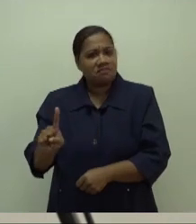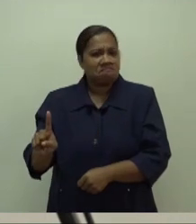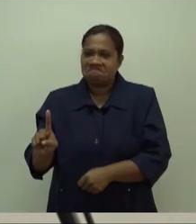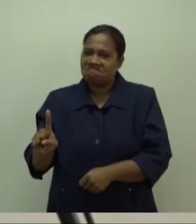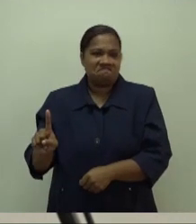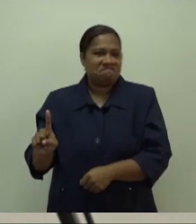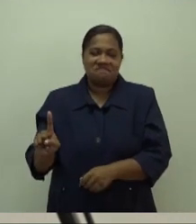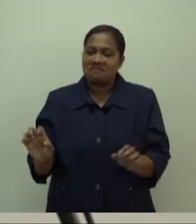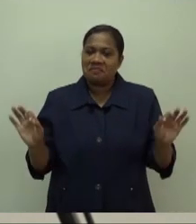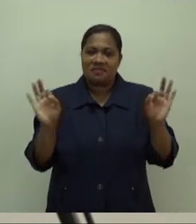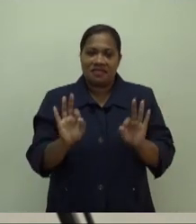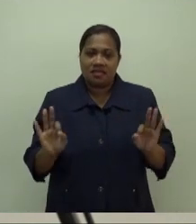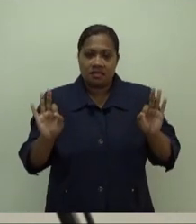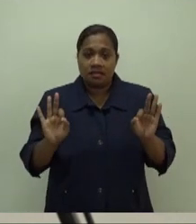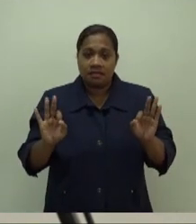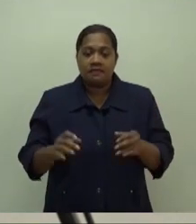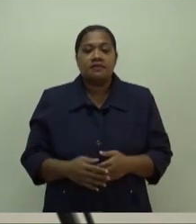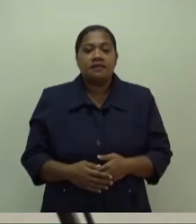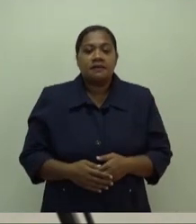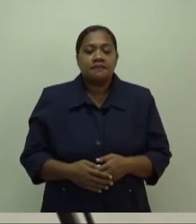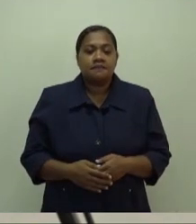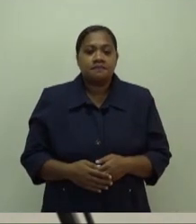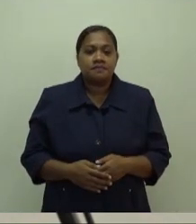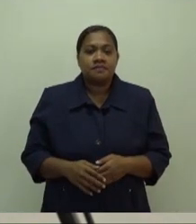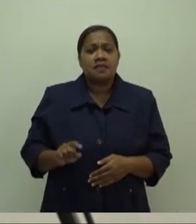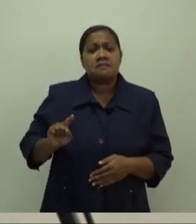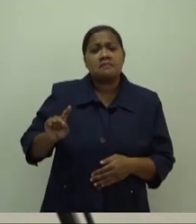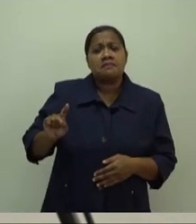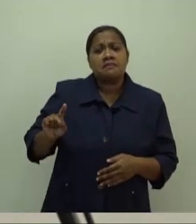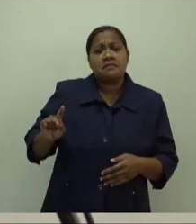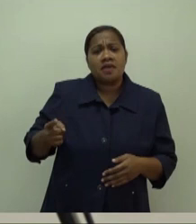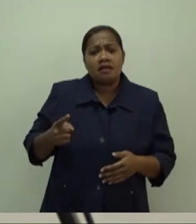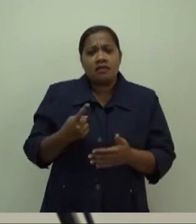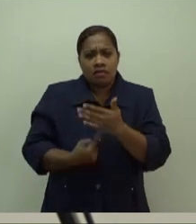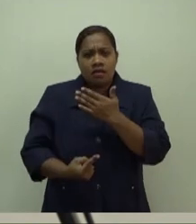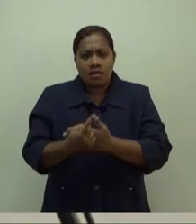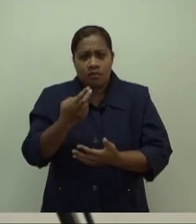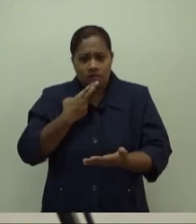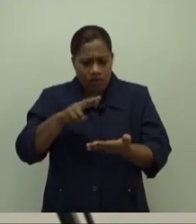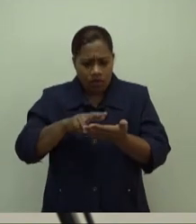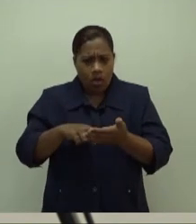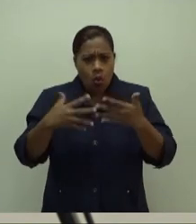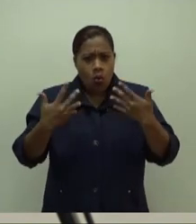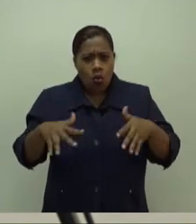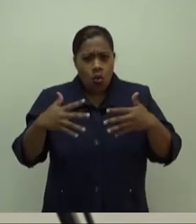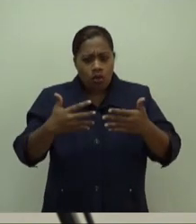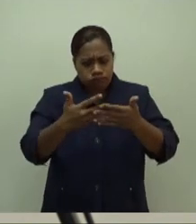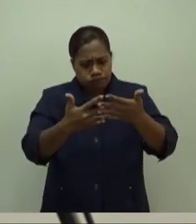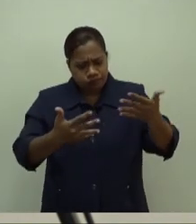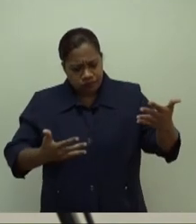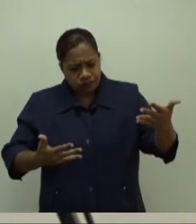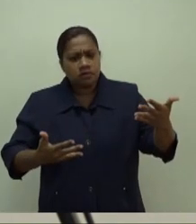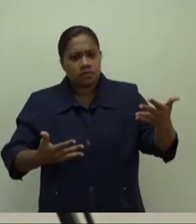But among the fatalities, we have recorded a very clear trend. Most are